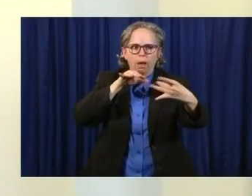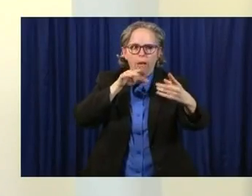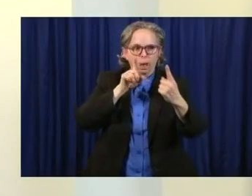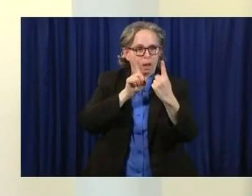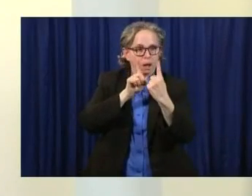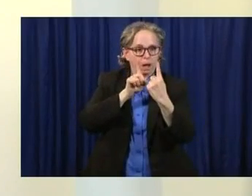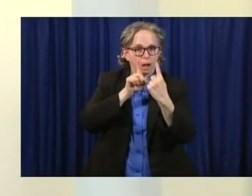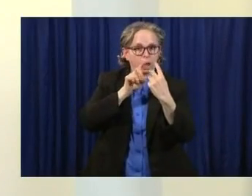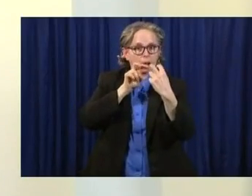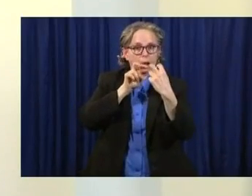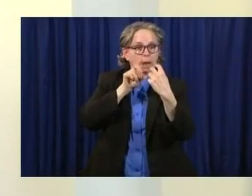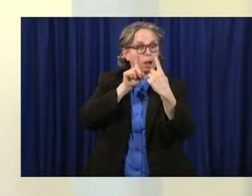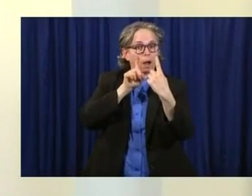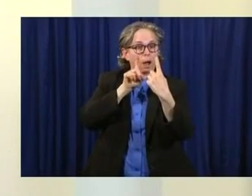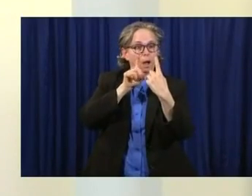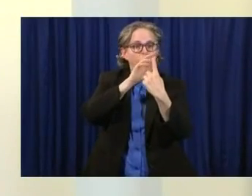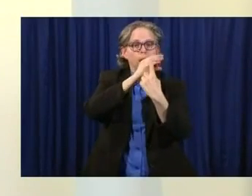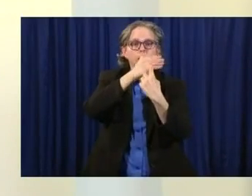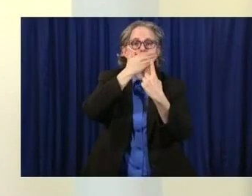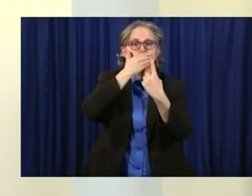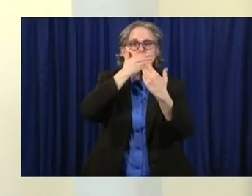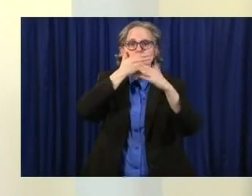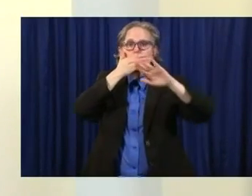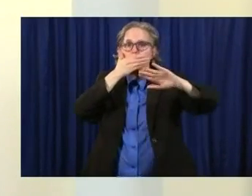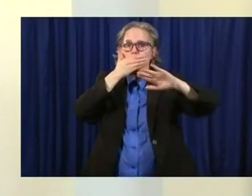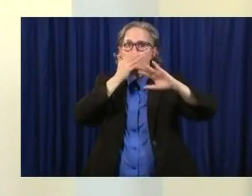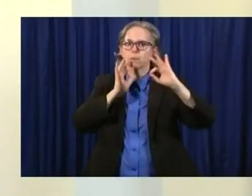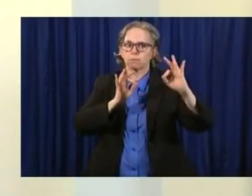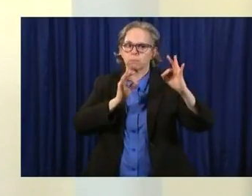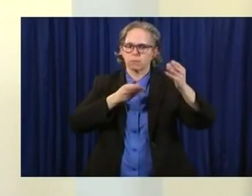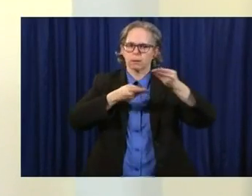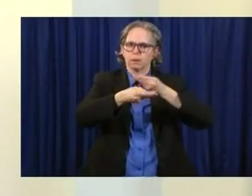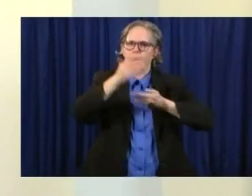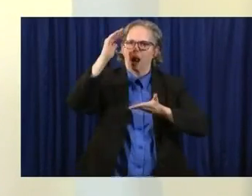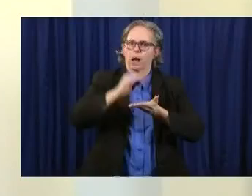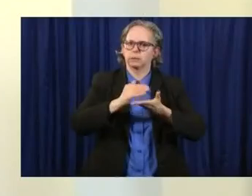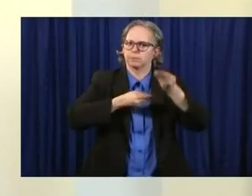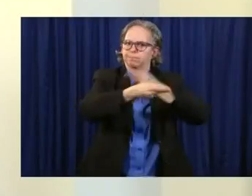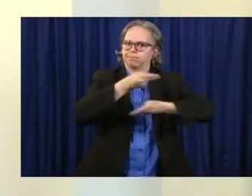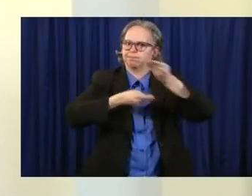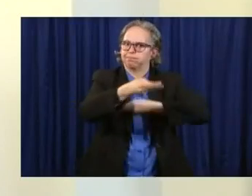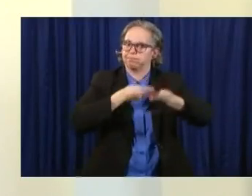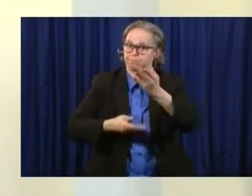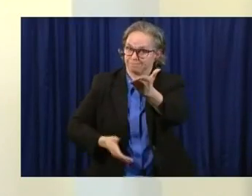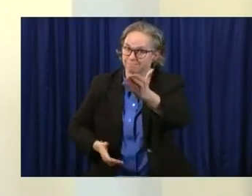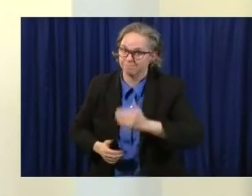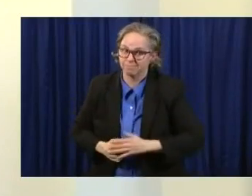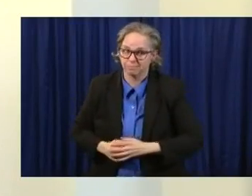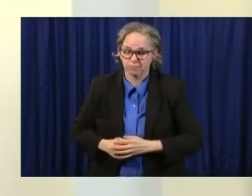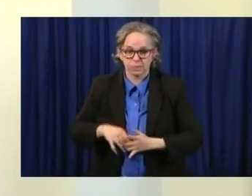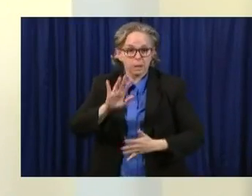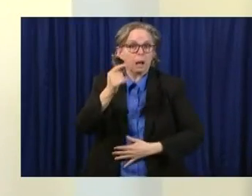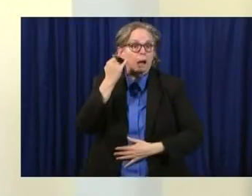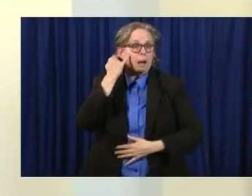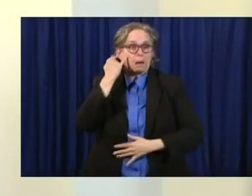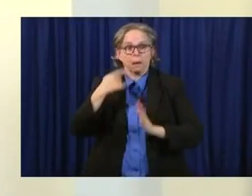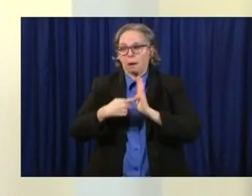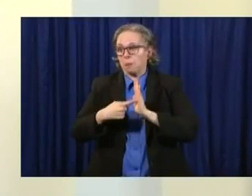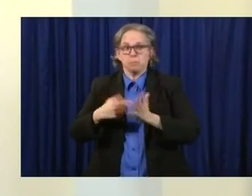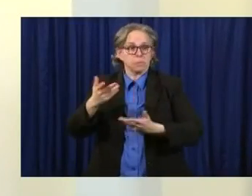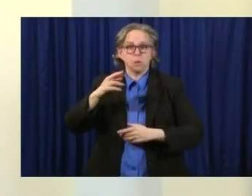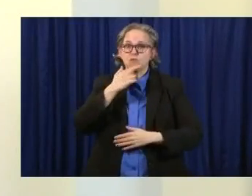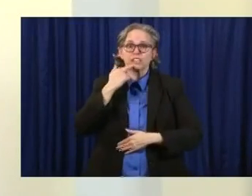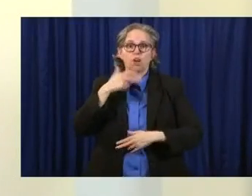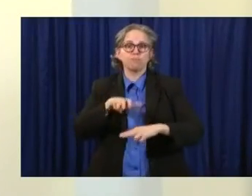chance that it will not be spread. So even if you were in a place like, say, sitting in a restaurant and two people, the